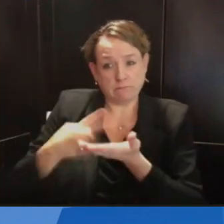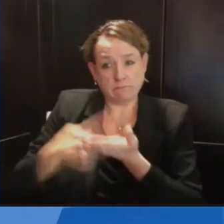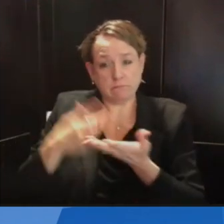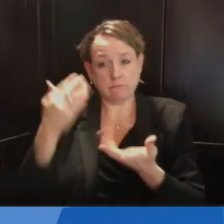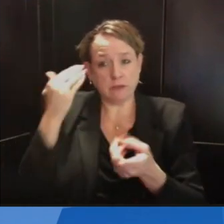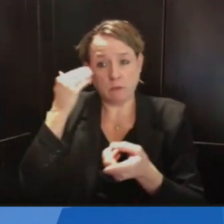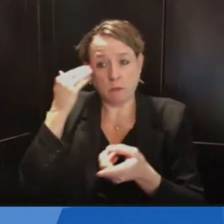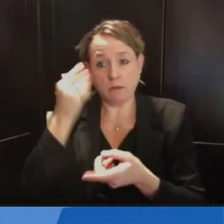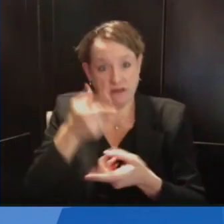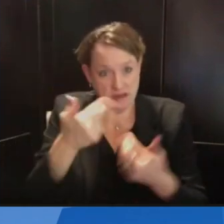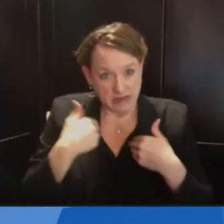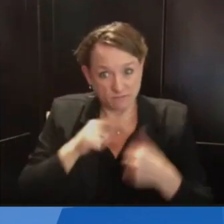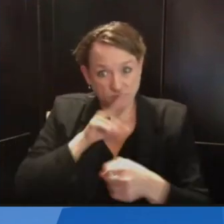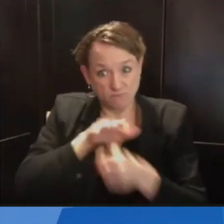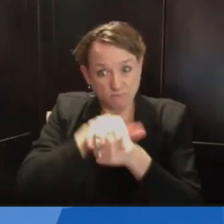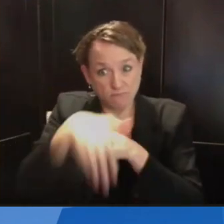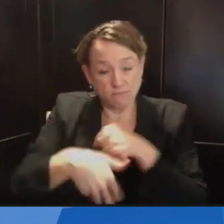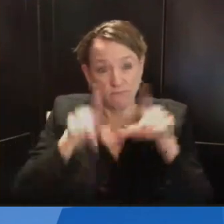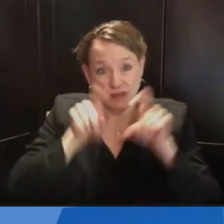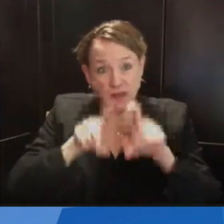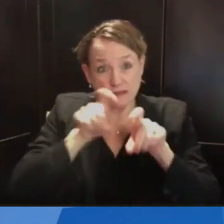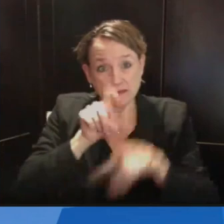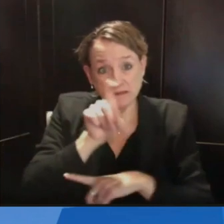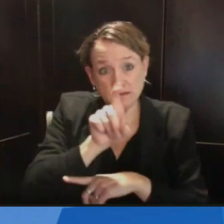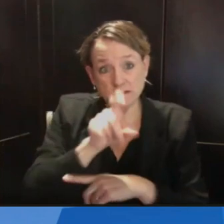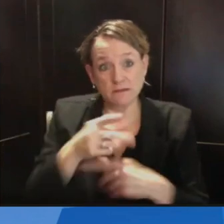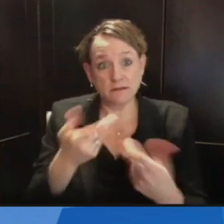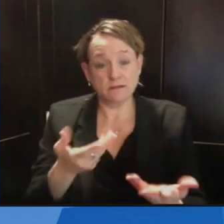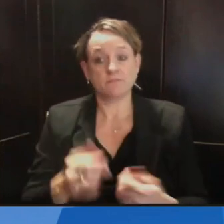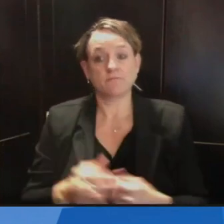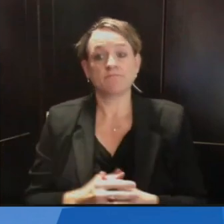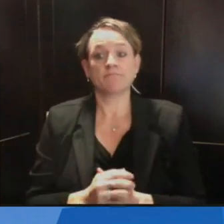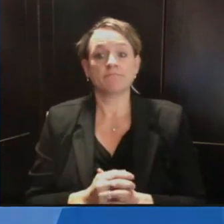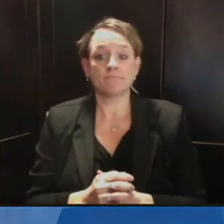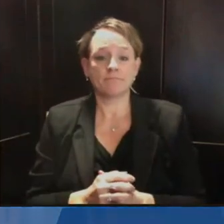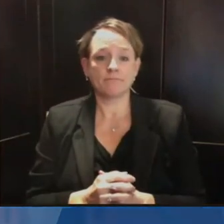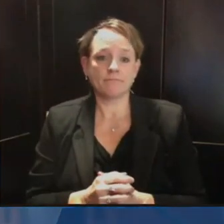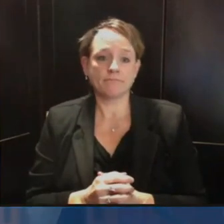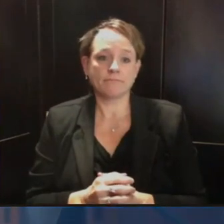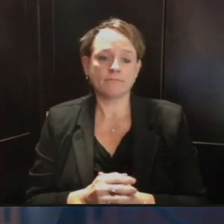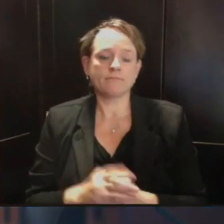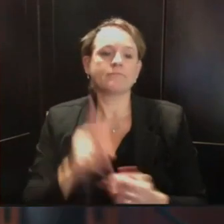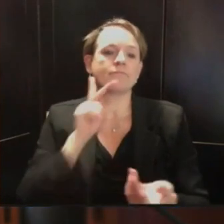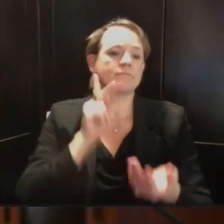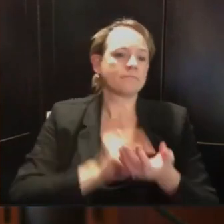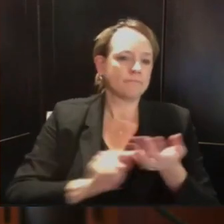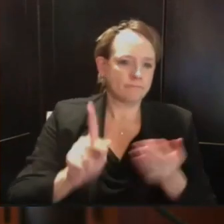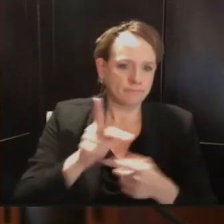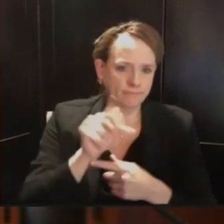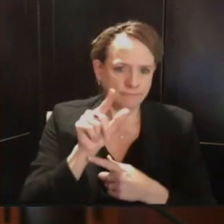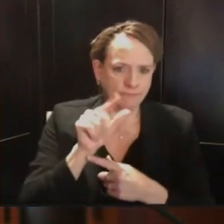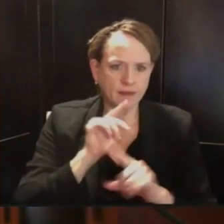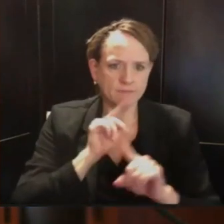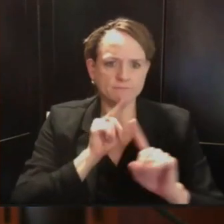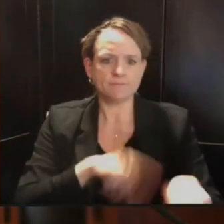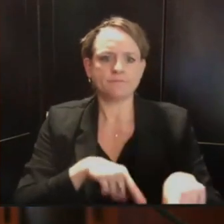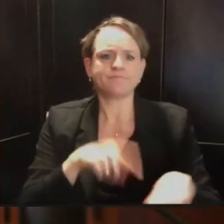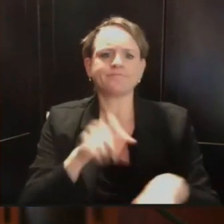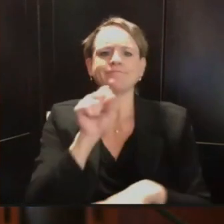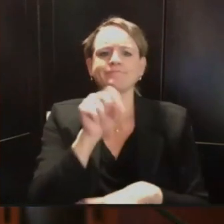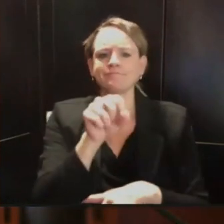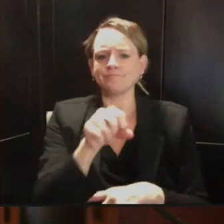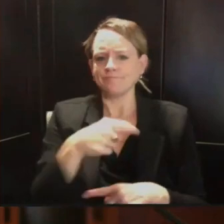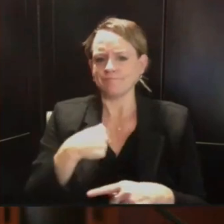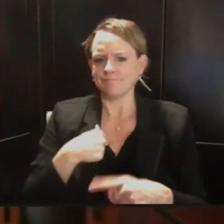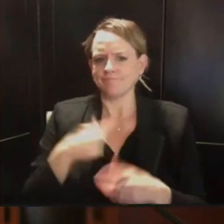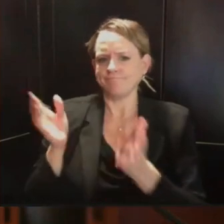So I have not spoken to him directly, but I think it is important to recognize that diversity in testing